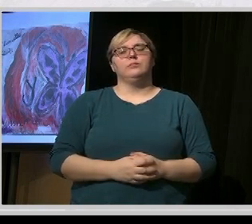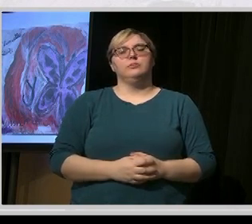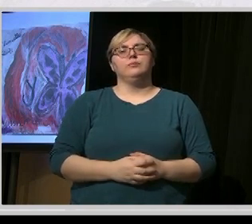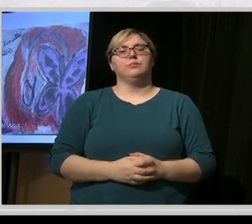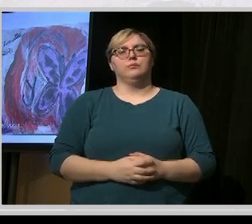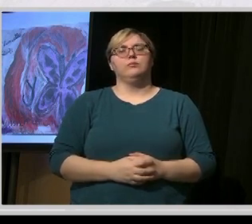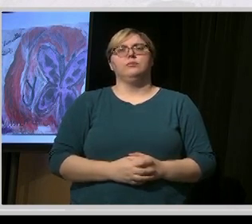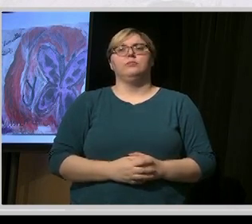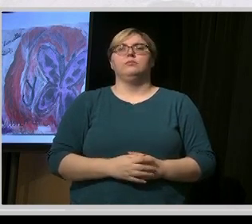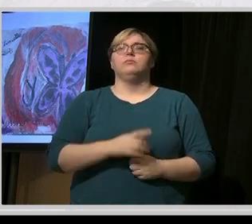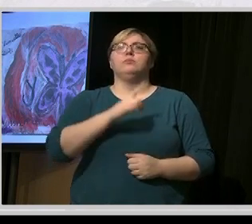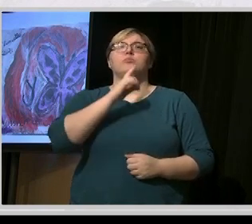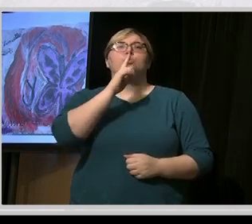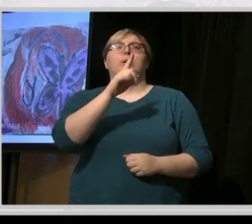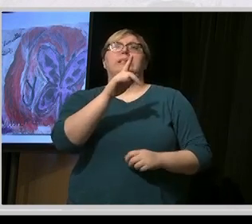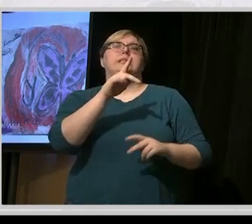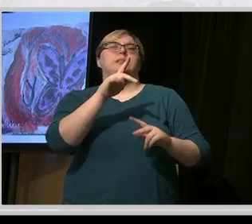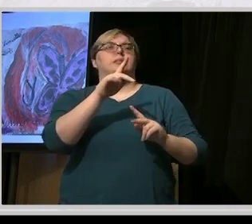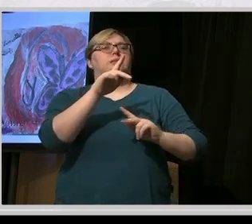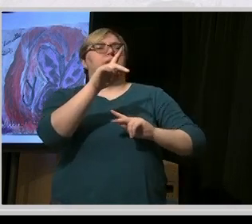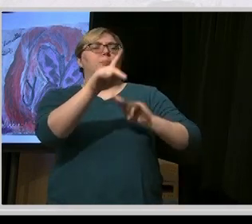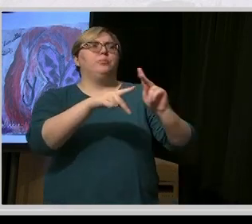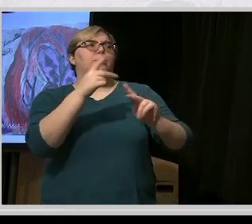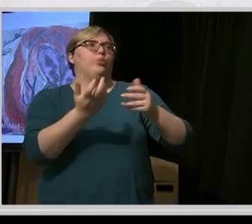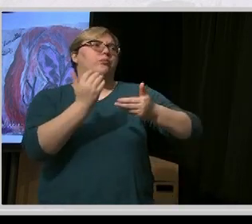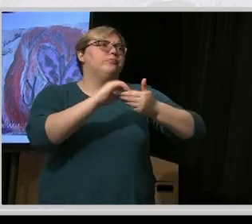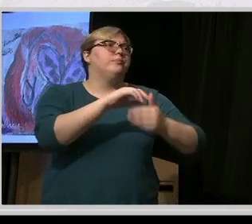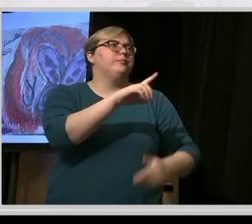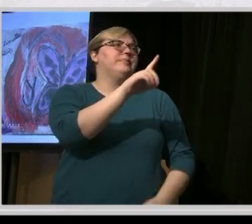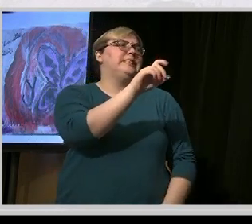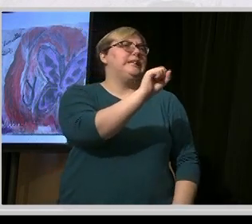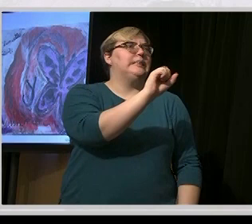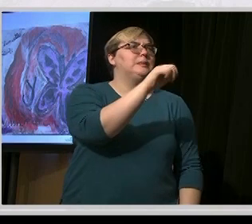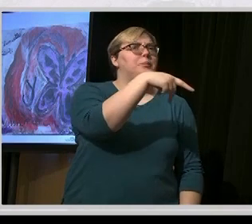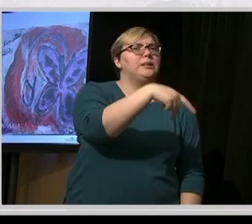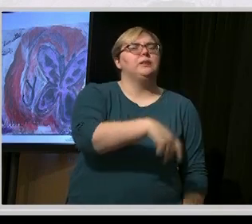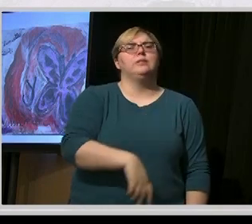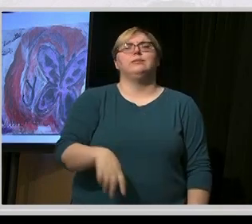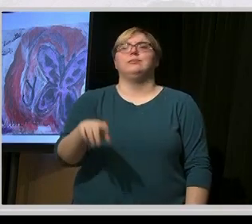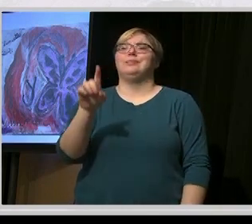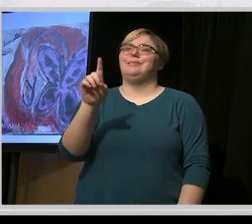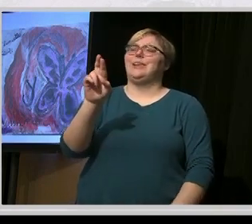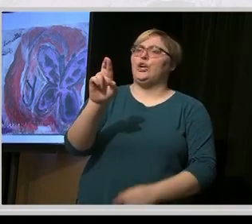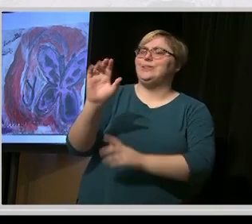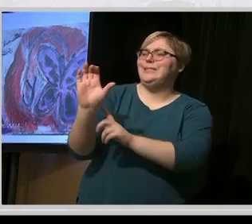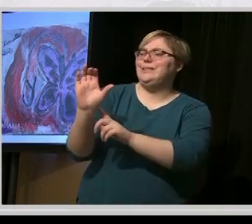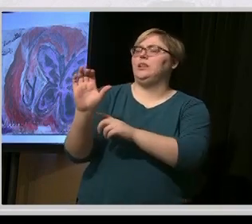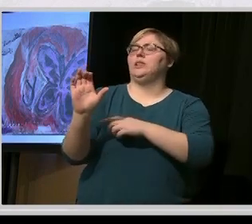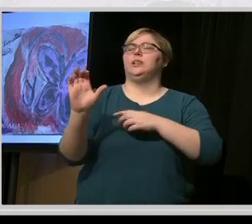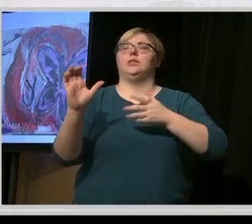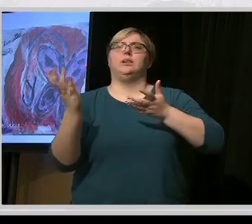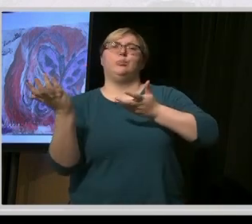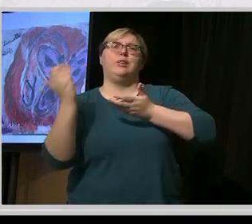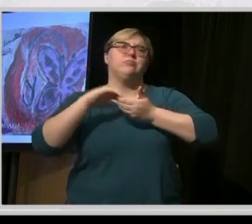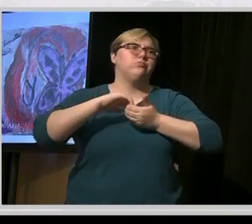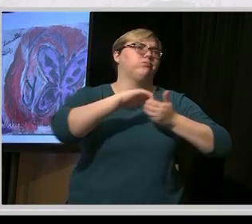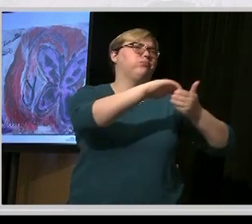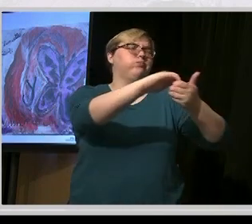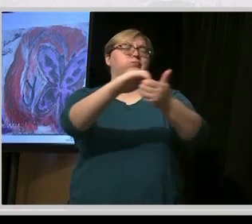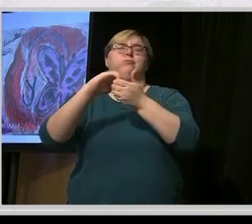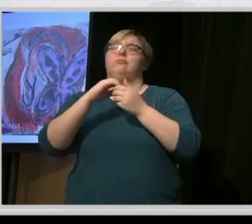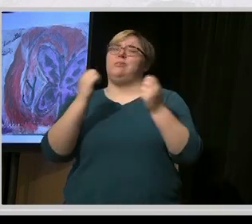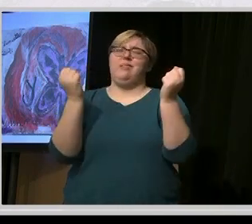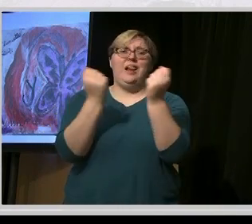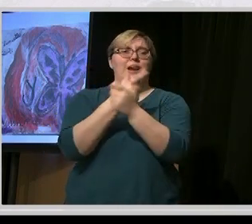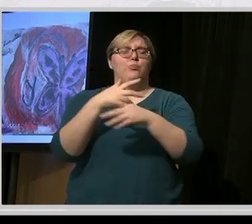at the DSP to the DRC folks to the folks we met in community, have been so gracious and